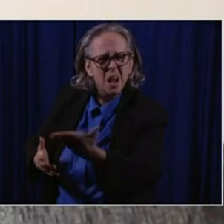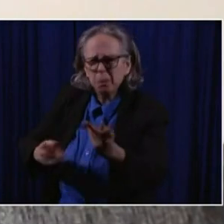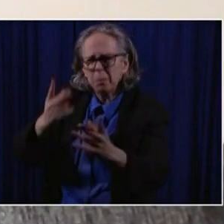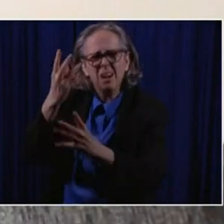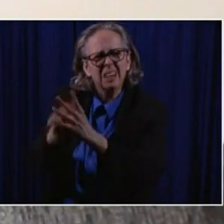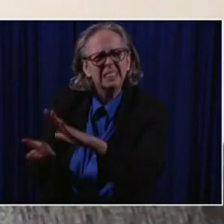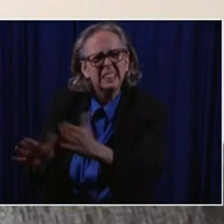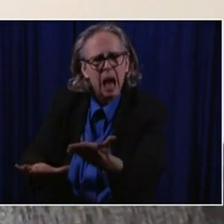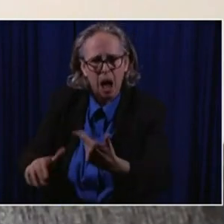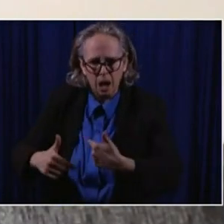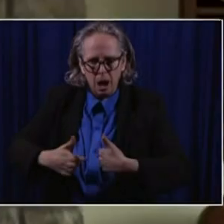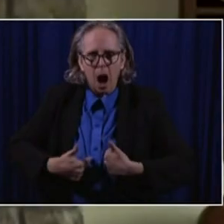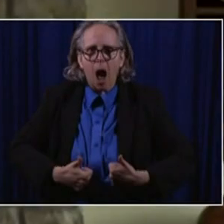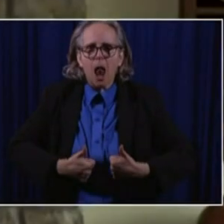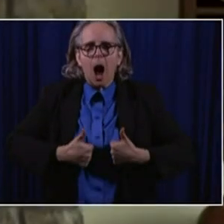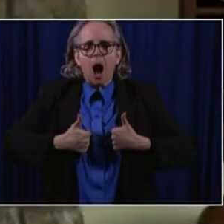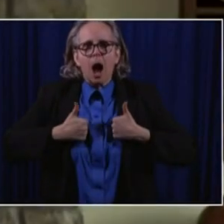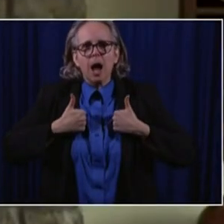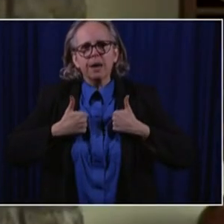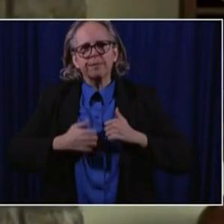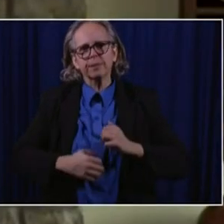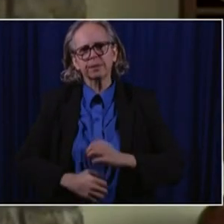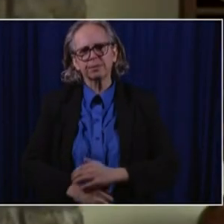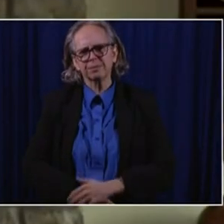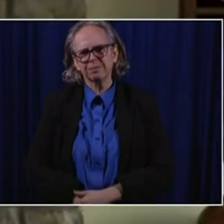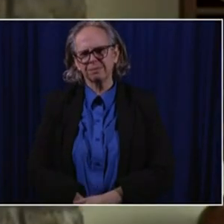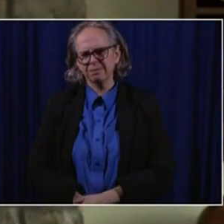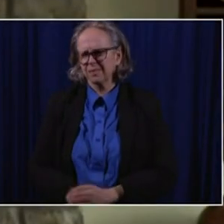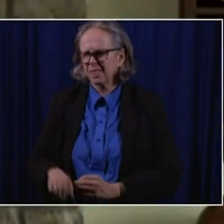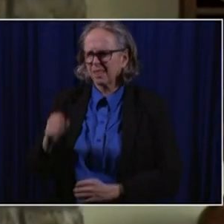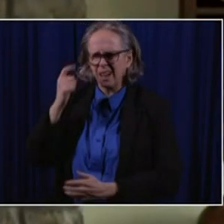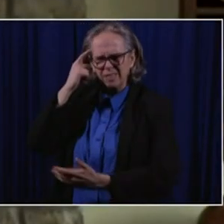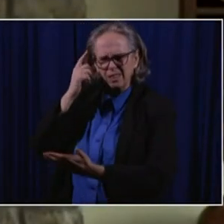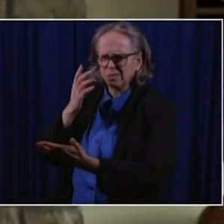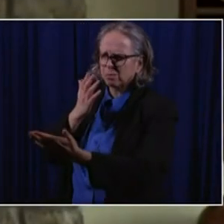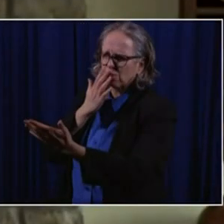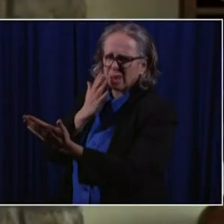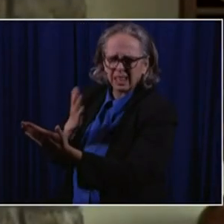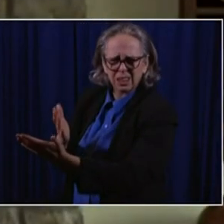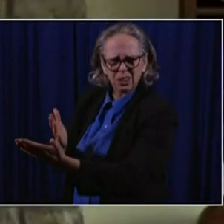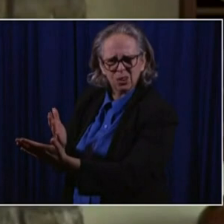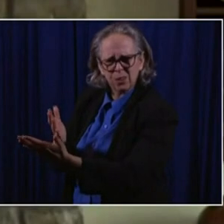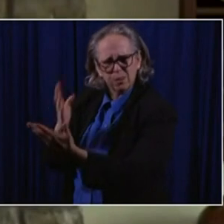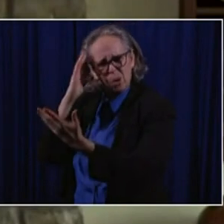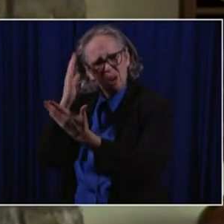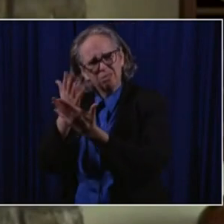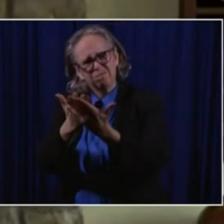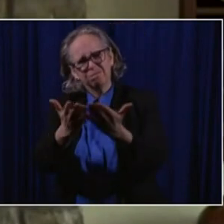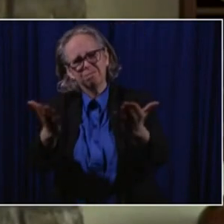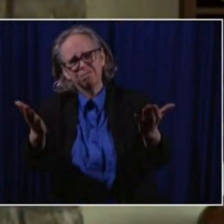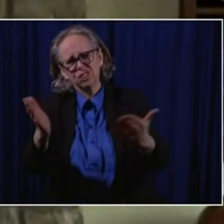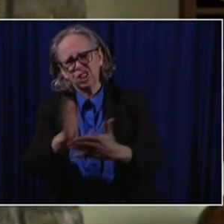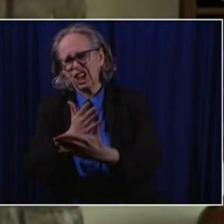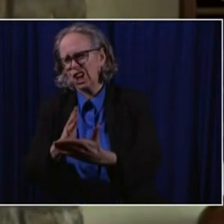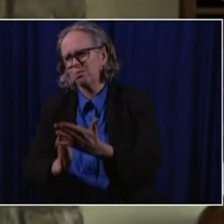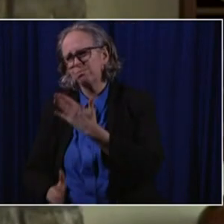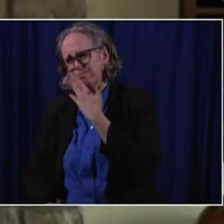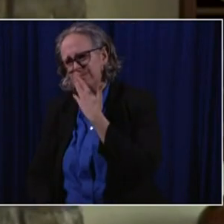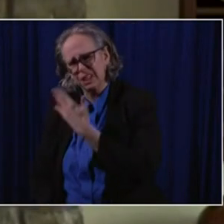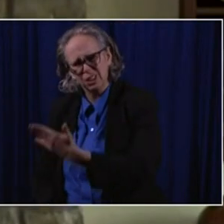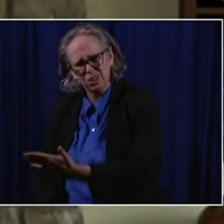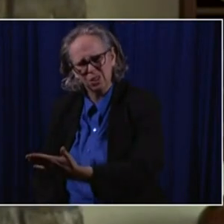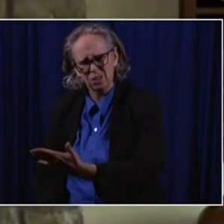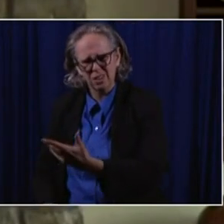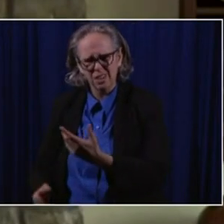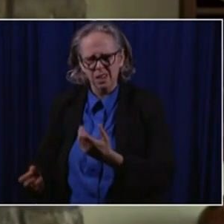well, Stephanie, thank you very much for, for sharing that with us. We, we, it gives us some insight. Uh, you know,